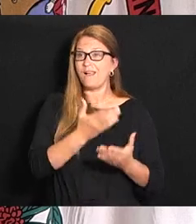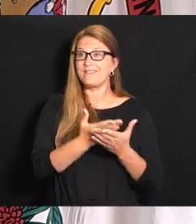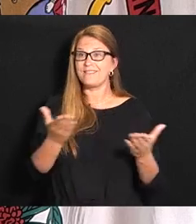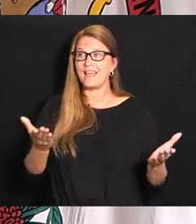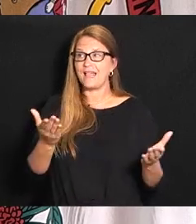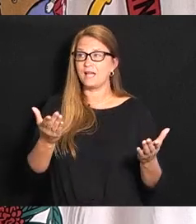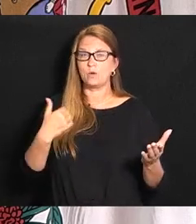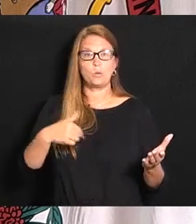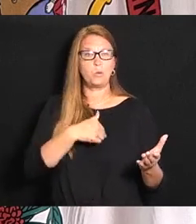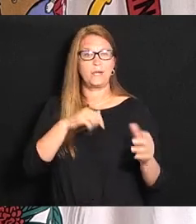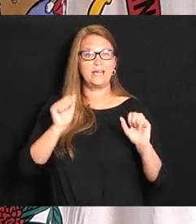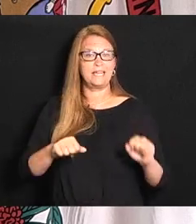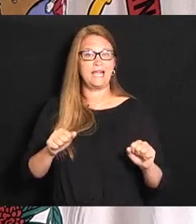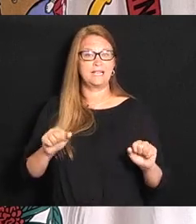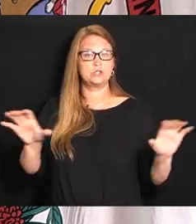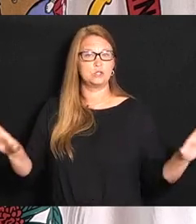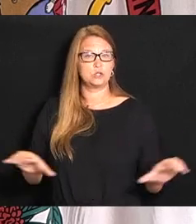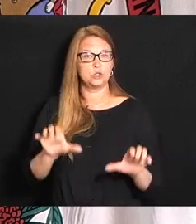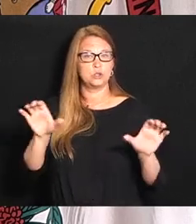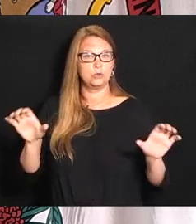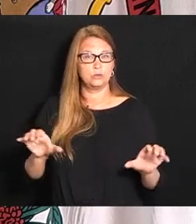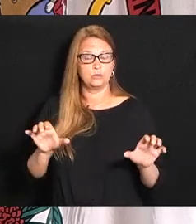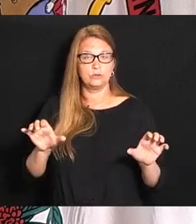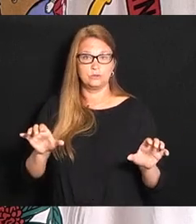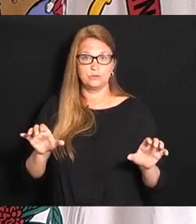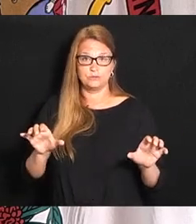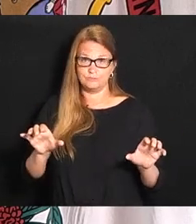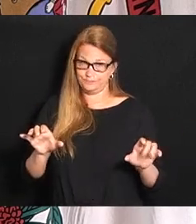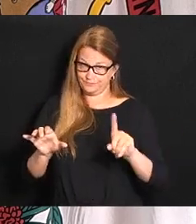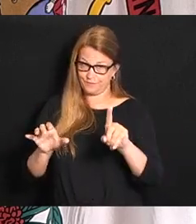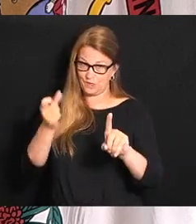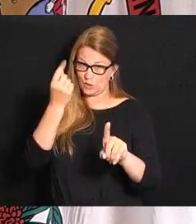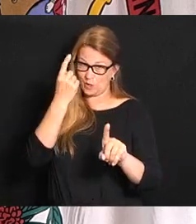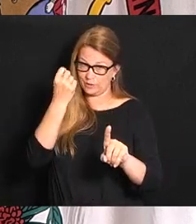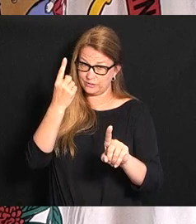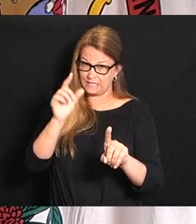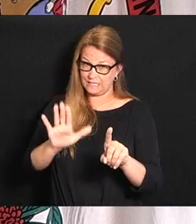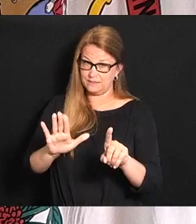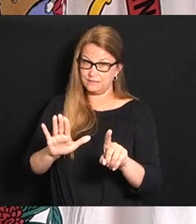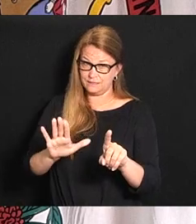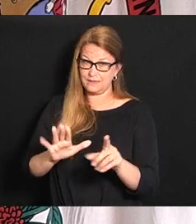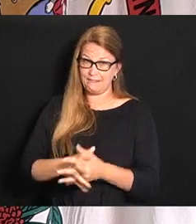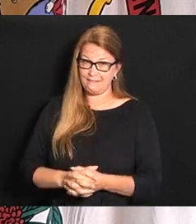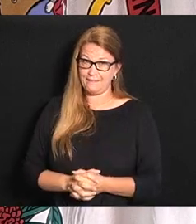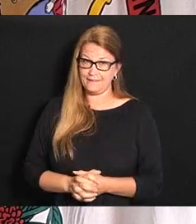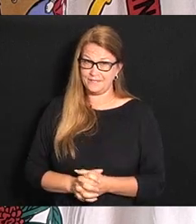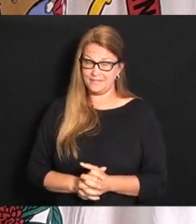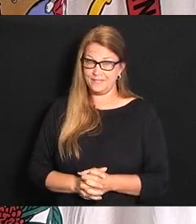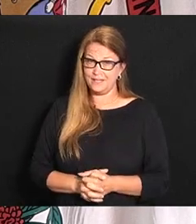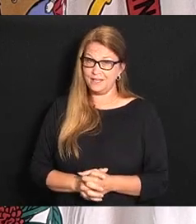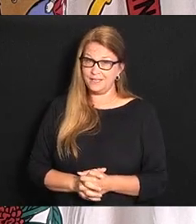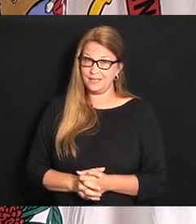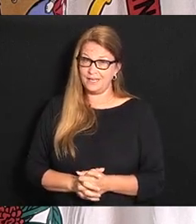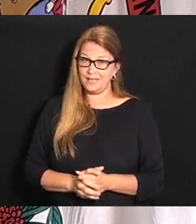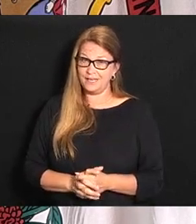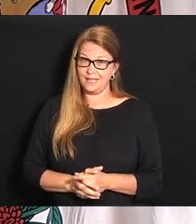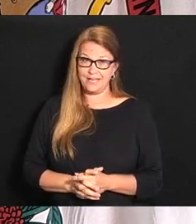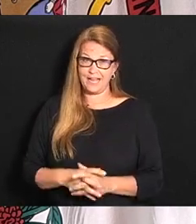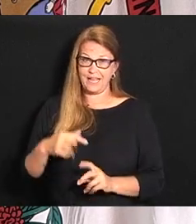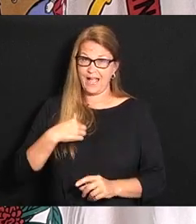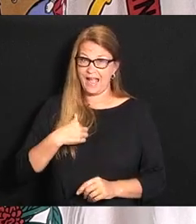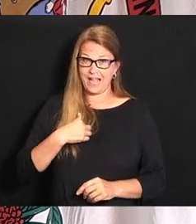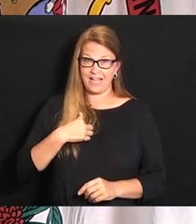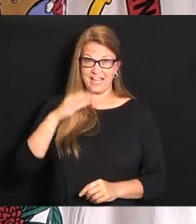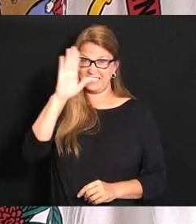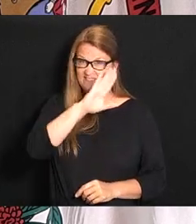any political problems listen Stephen you gotta understand this really loud and clear I've never